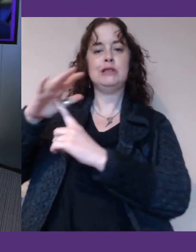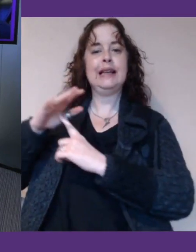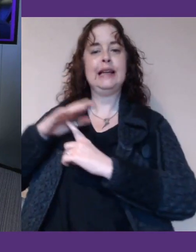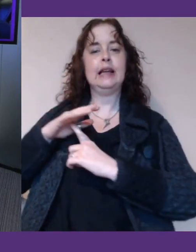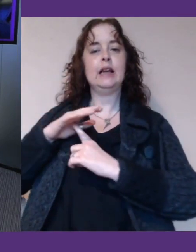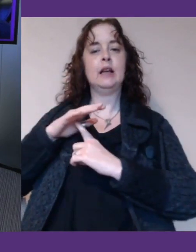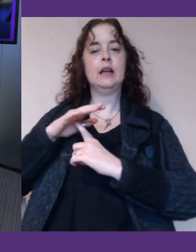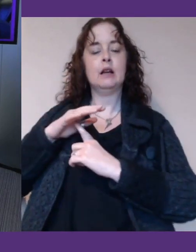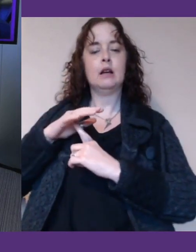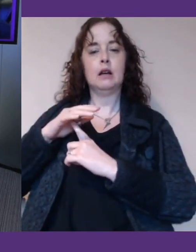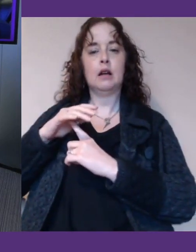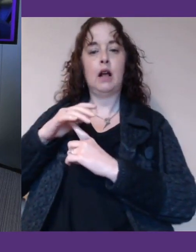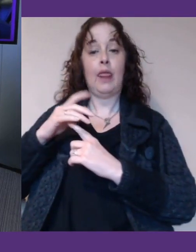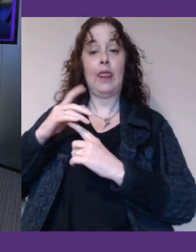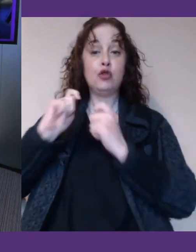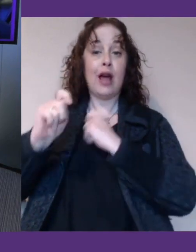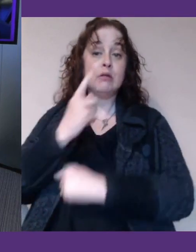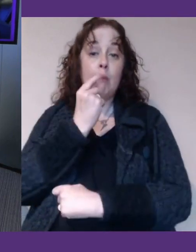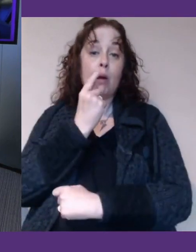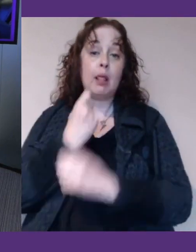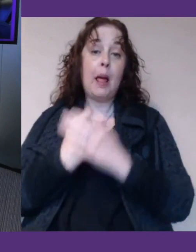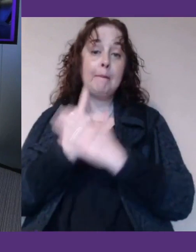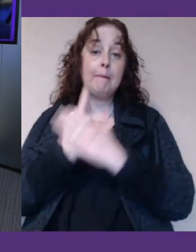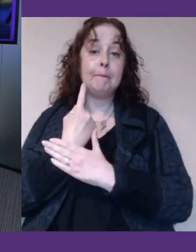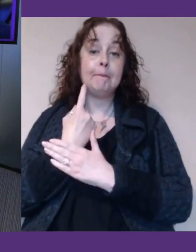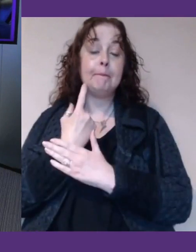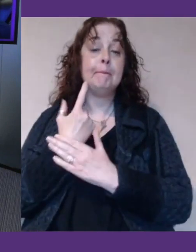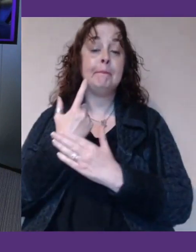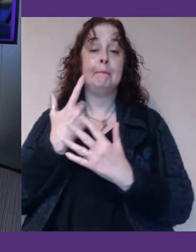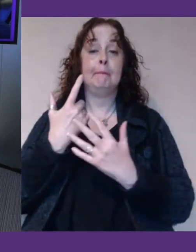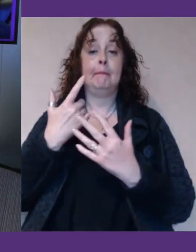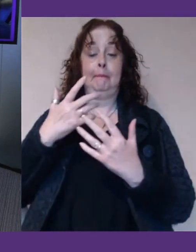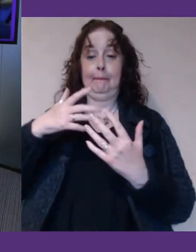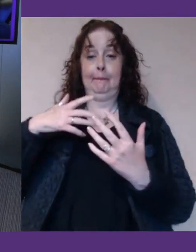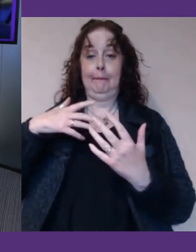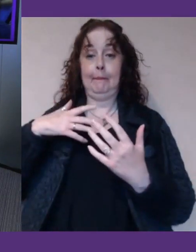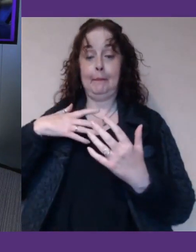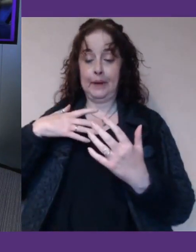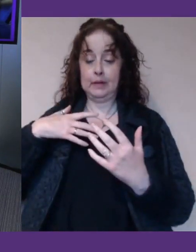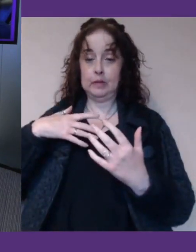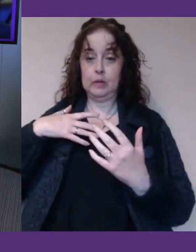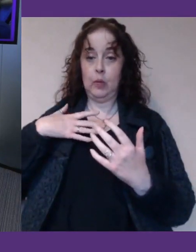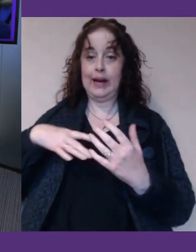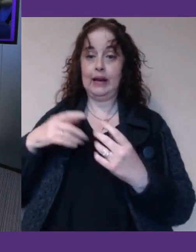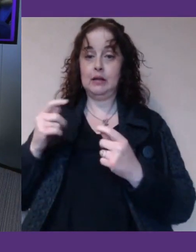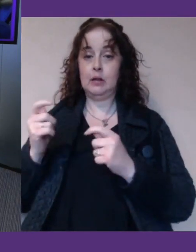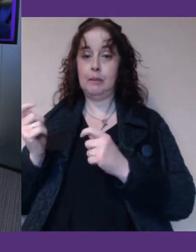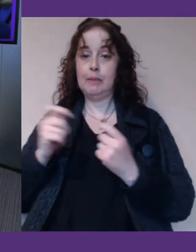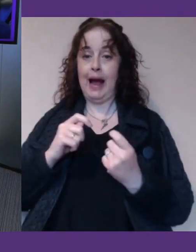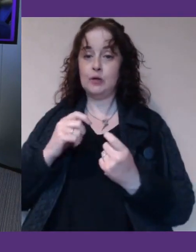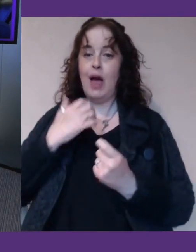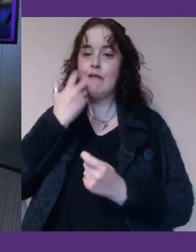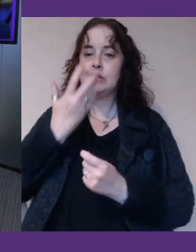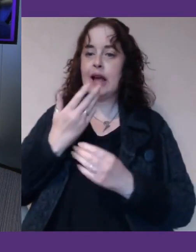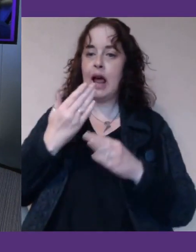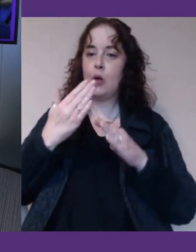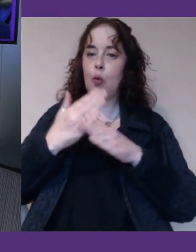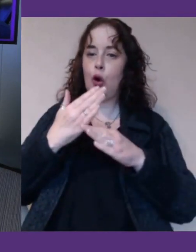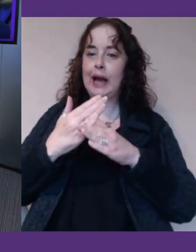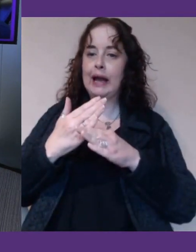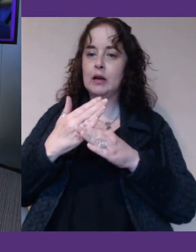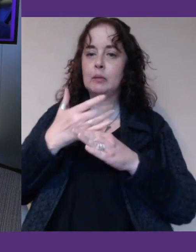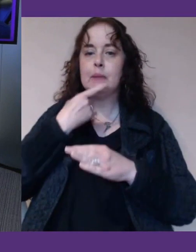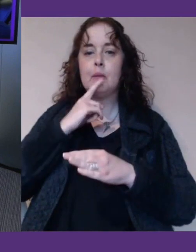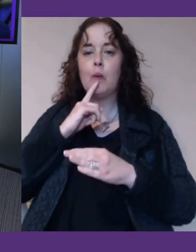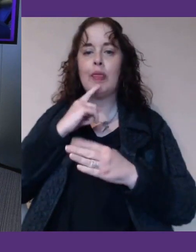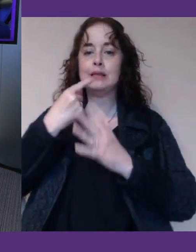happen as well. Because I think part of the challenge is obviously working, bringing it back again to the day-to-day relative working with people with disabilities and trying